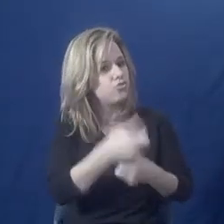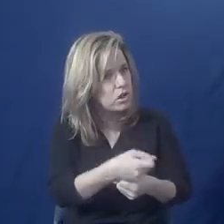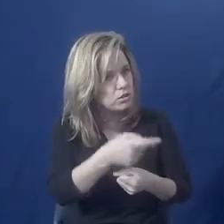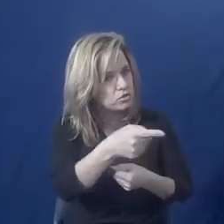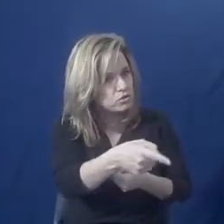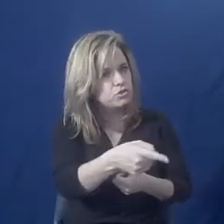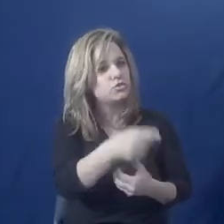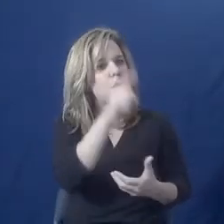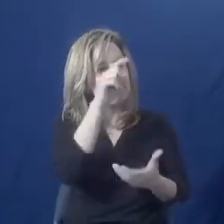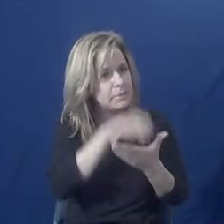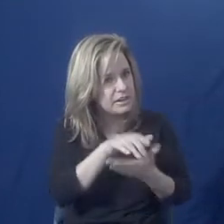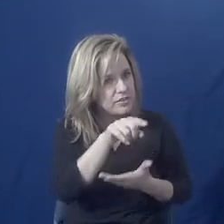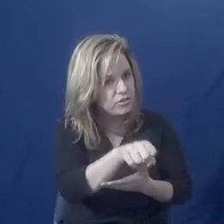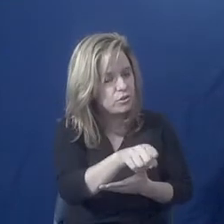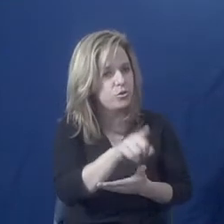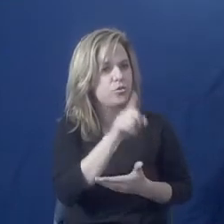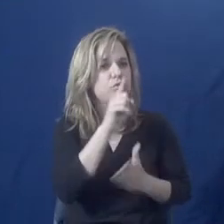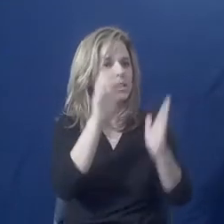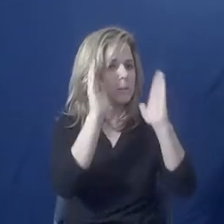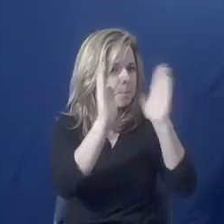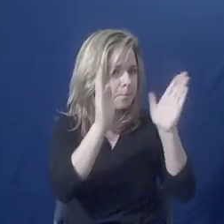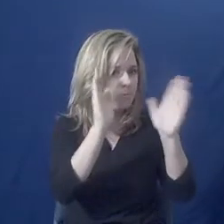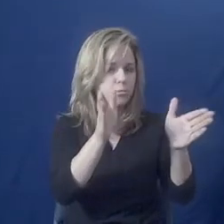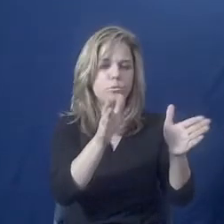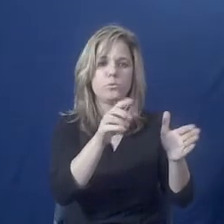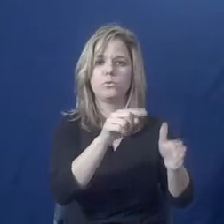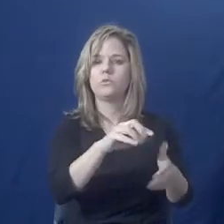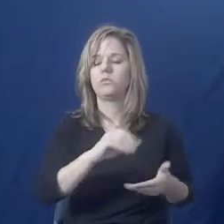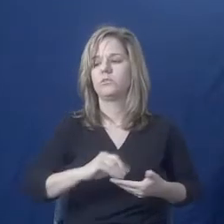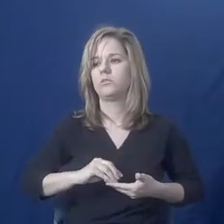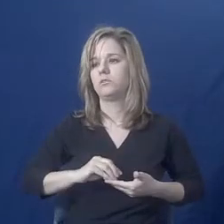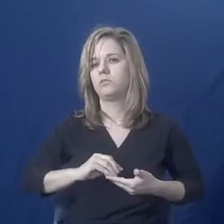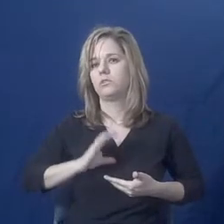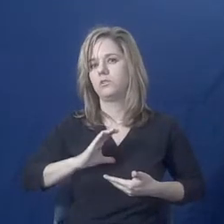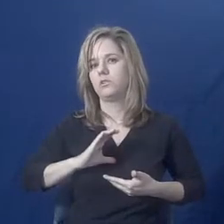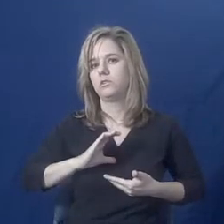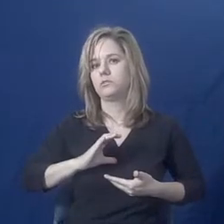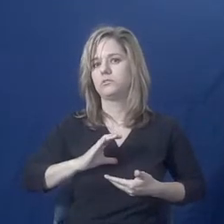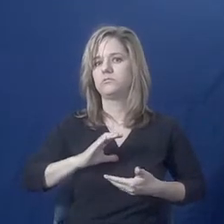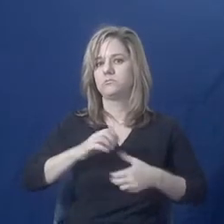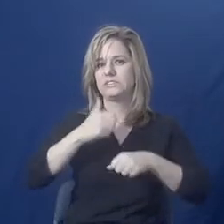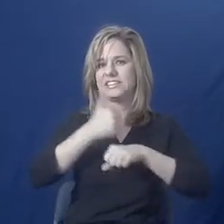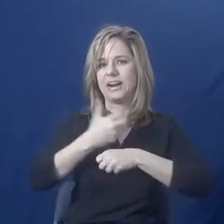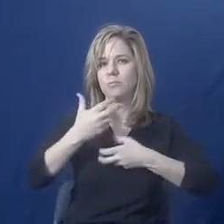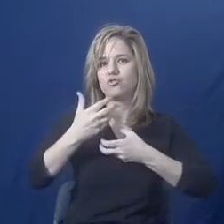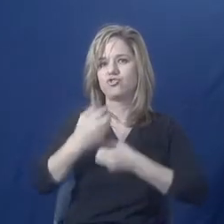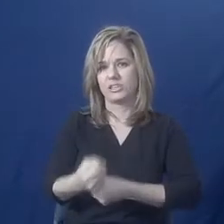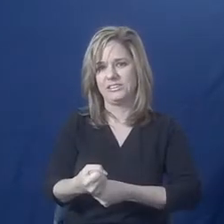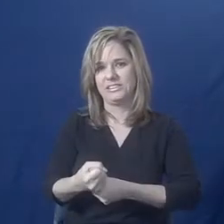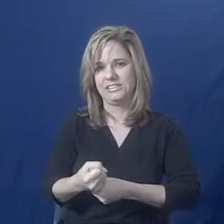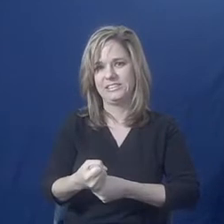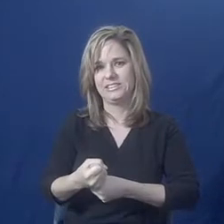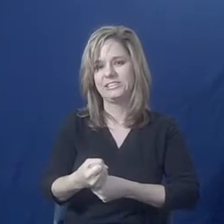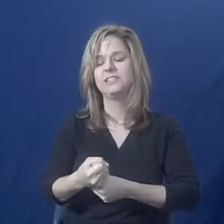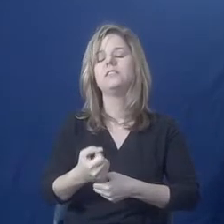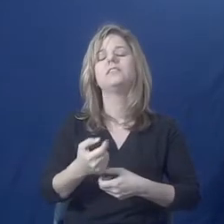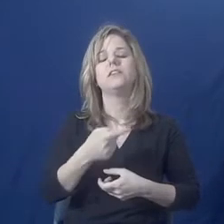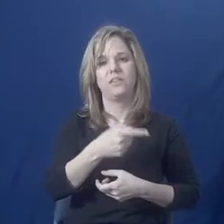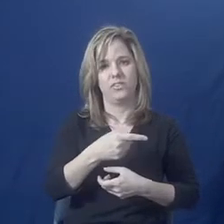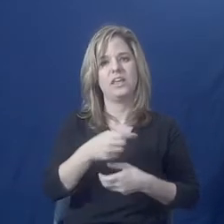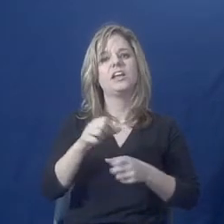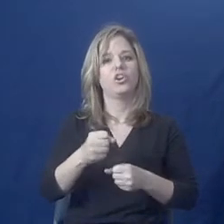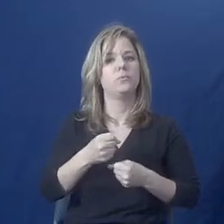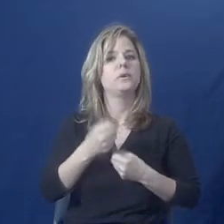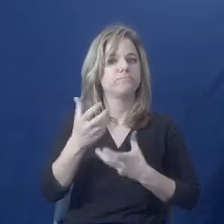listen to what their experience is, that will make them trust you. It will help them be able to be